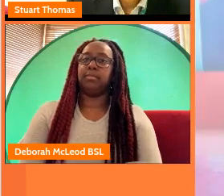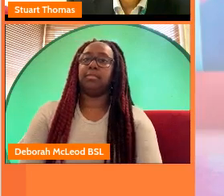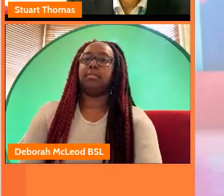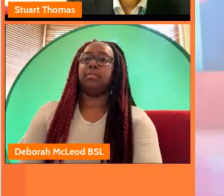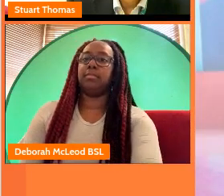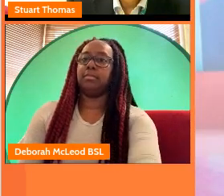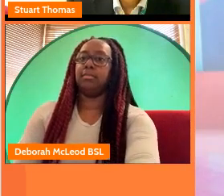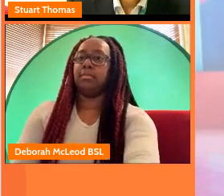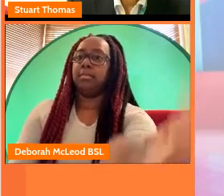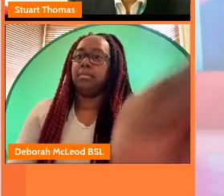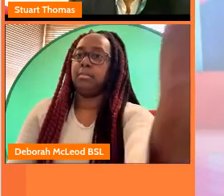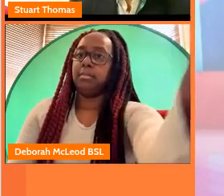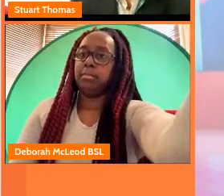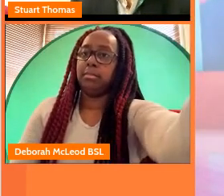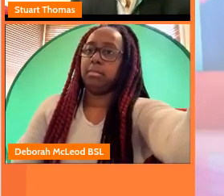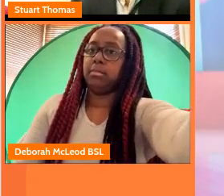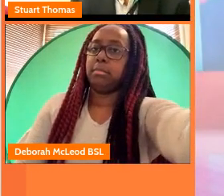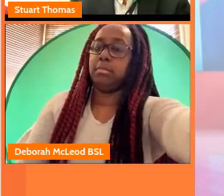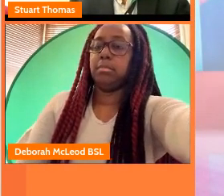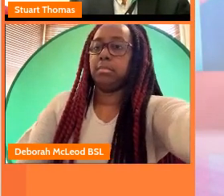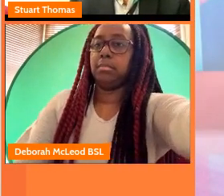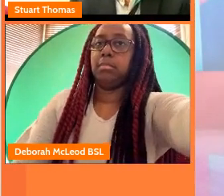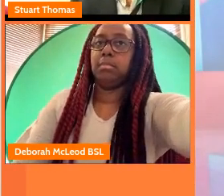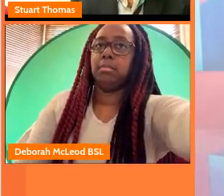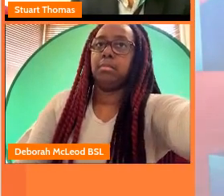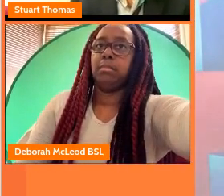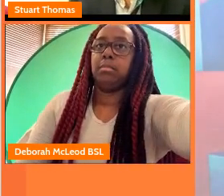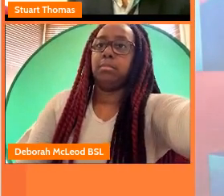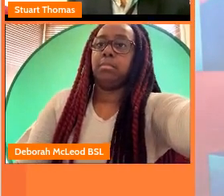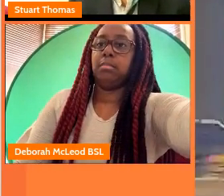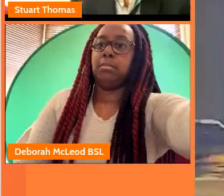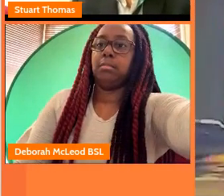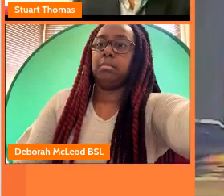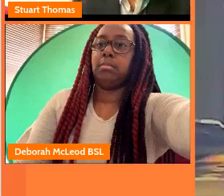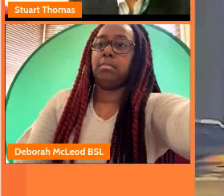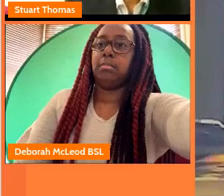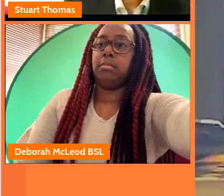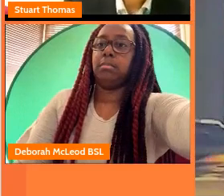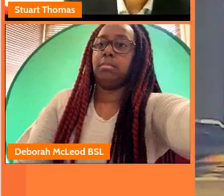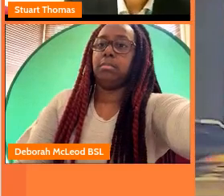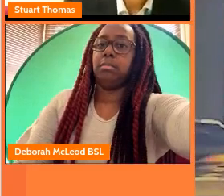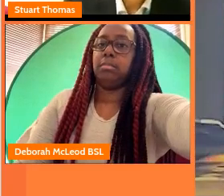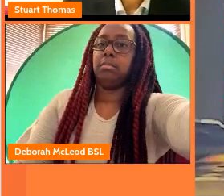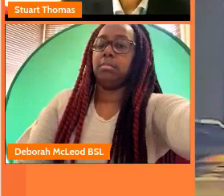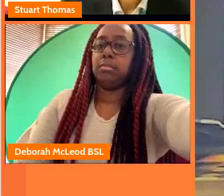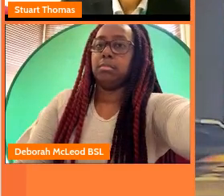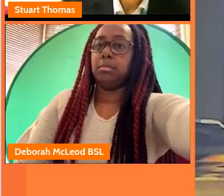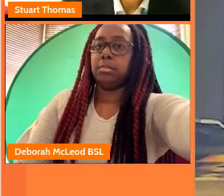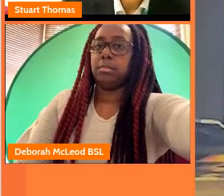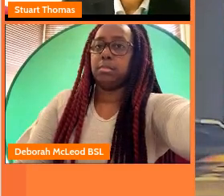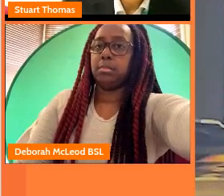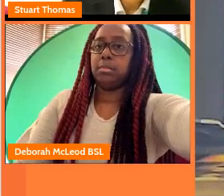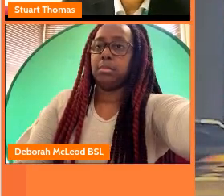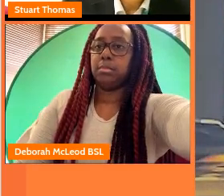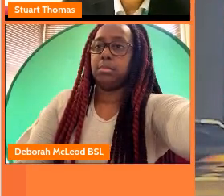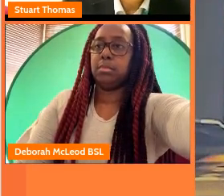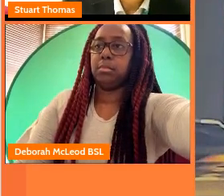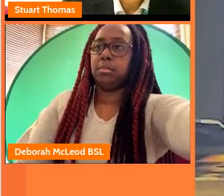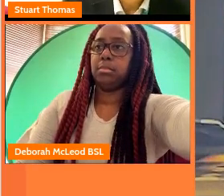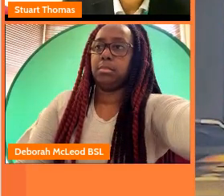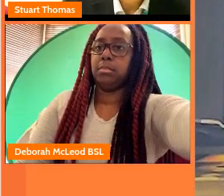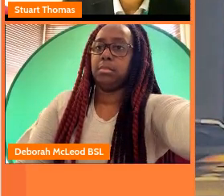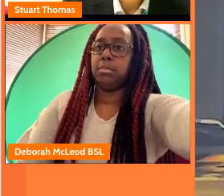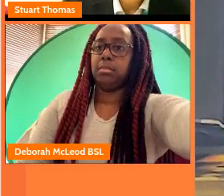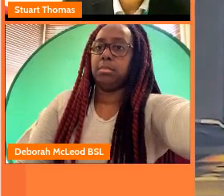us it wouldn't have happened but for the hub the people at the heart who are making this facilitating little list they've done a great job because they've got